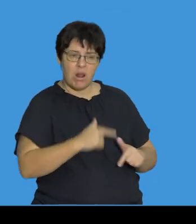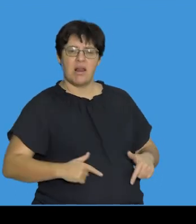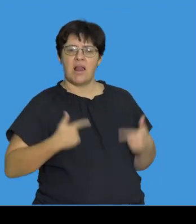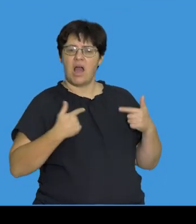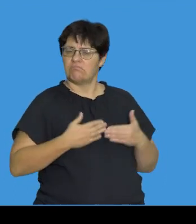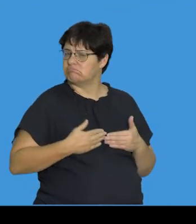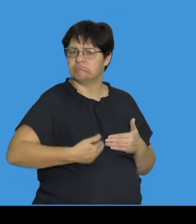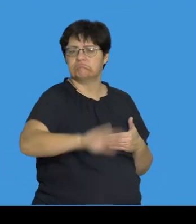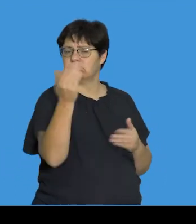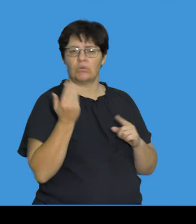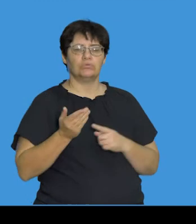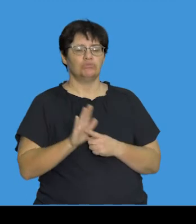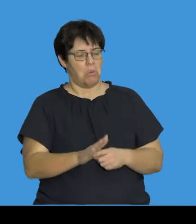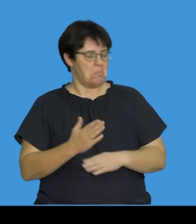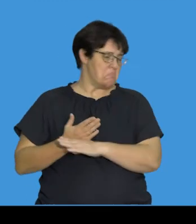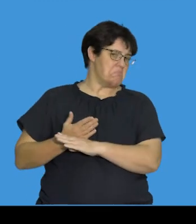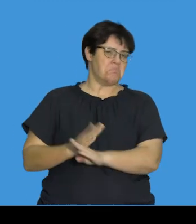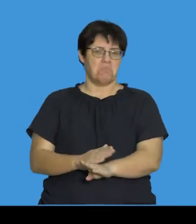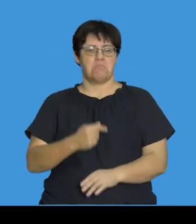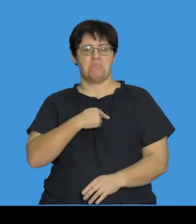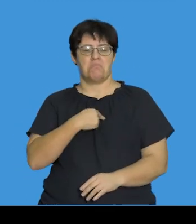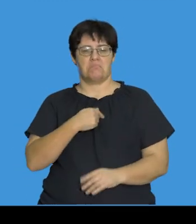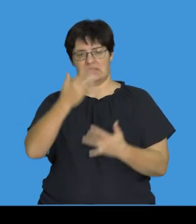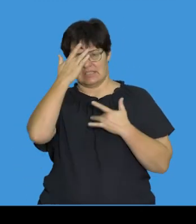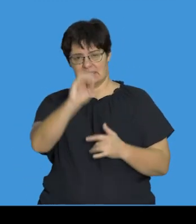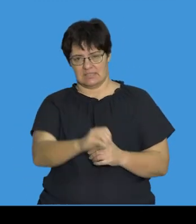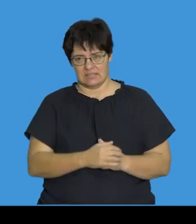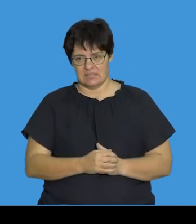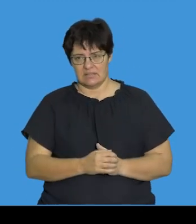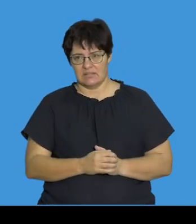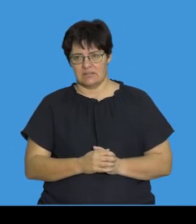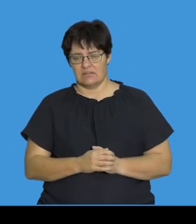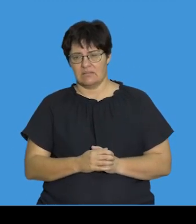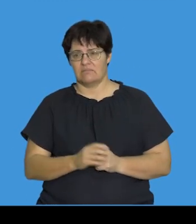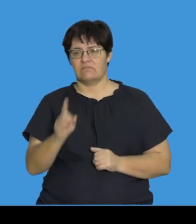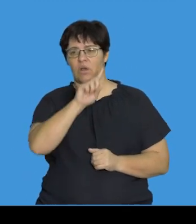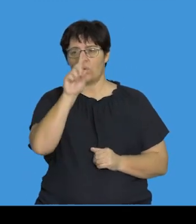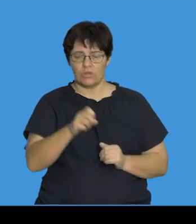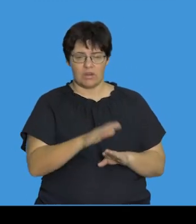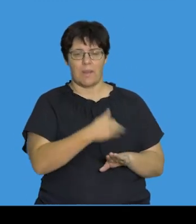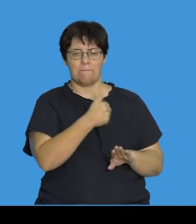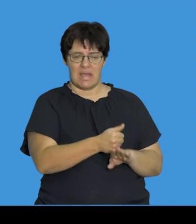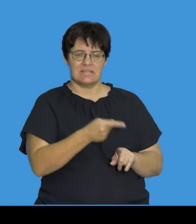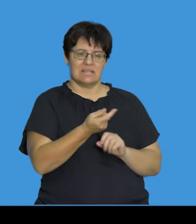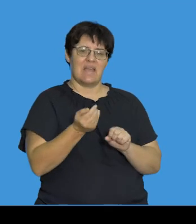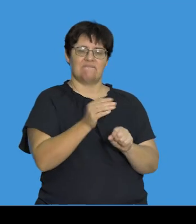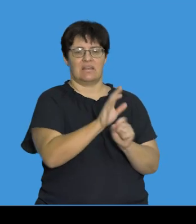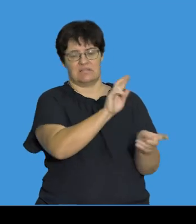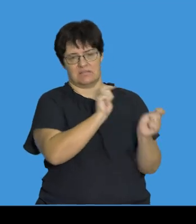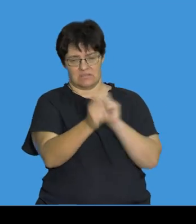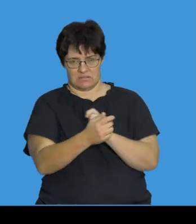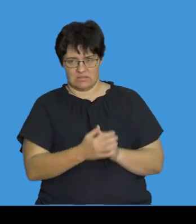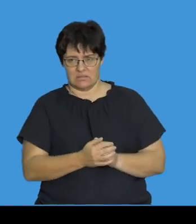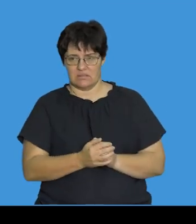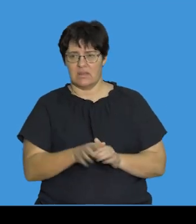Limon live longer and show a greater resistance to heart diseases. So this was a question that's based on the effect